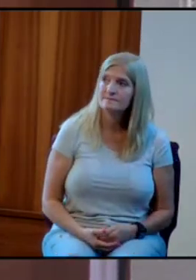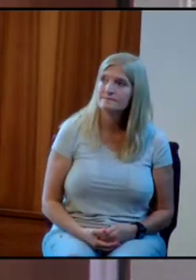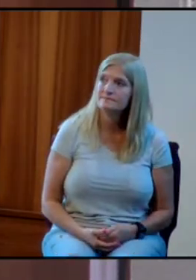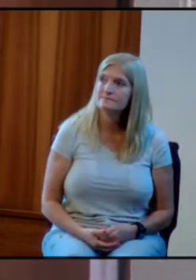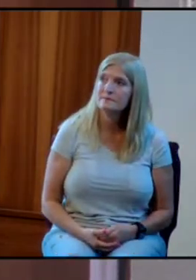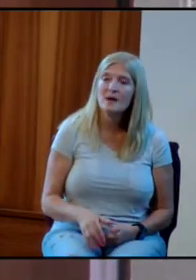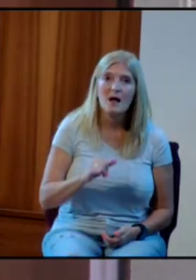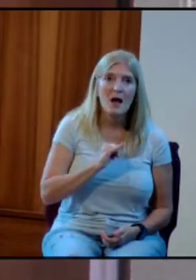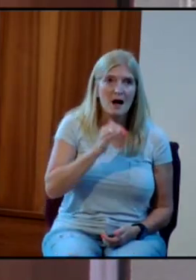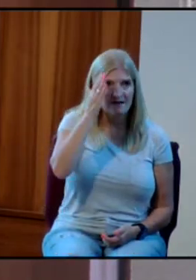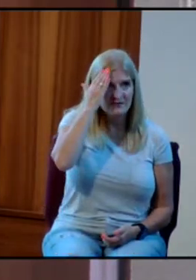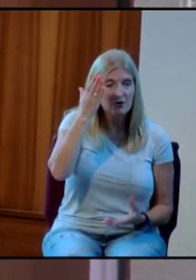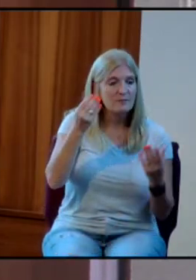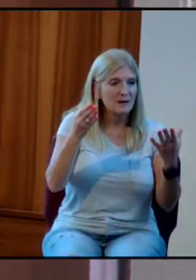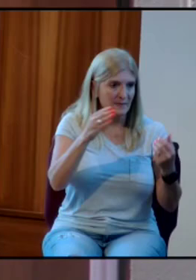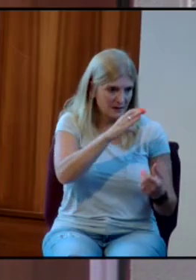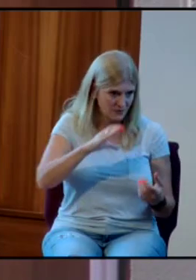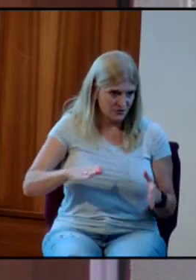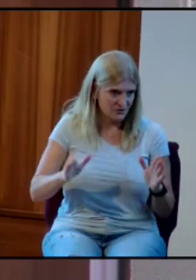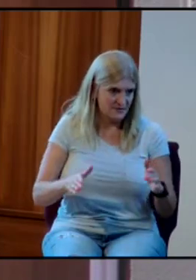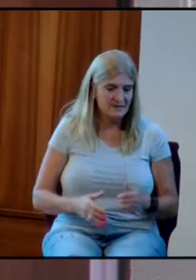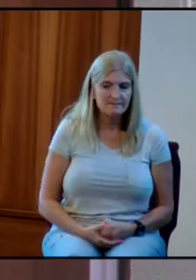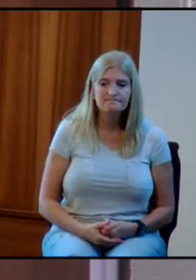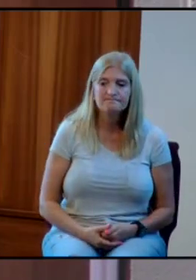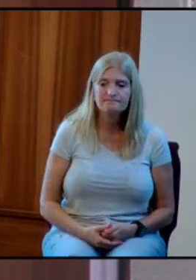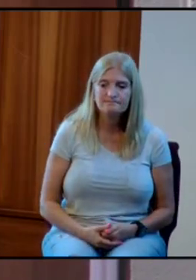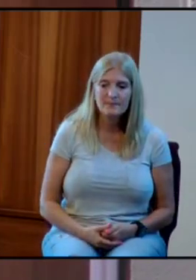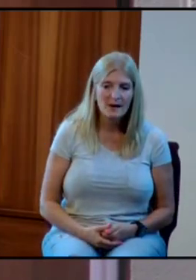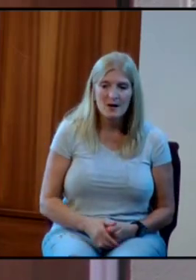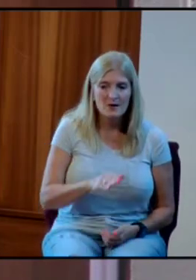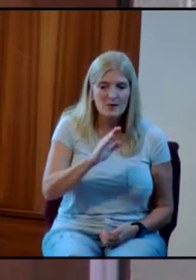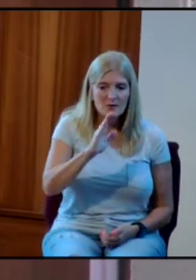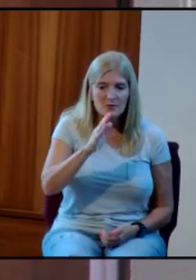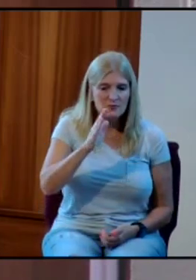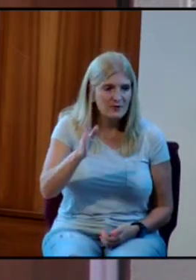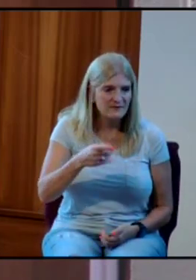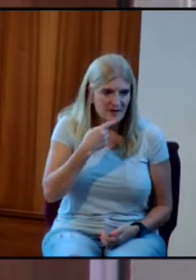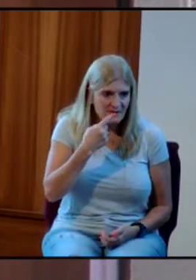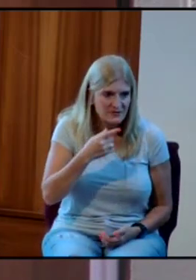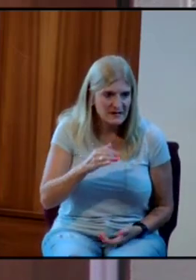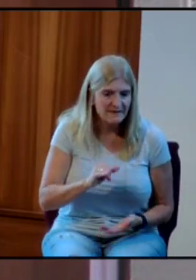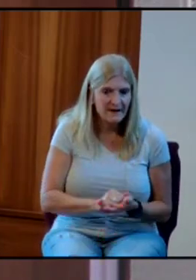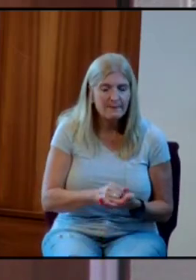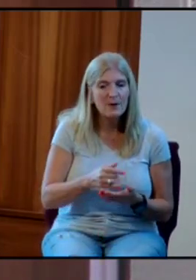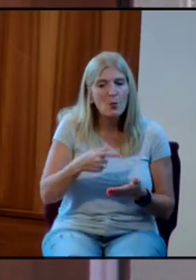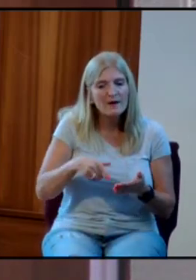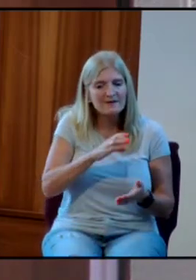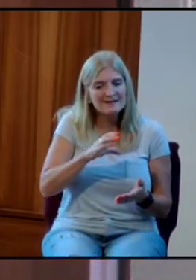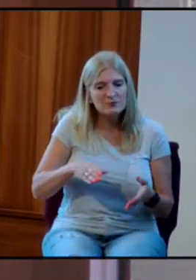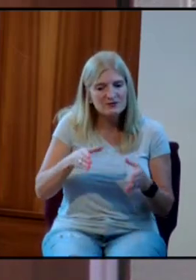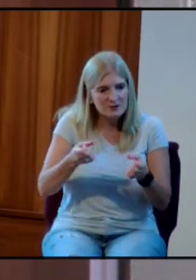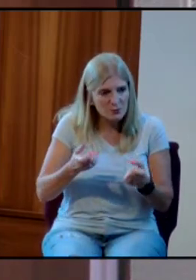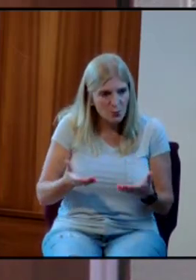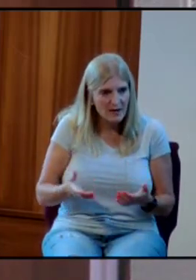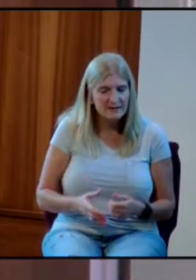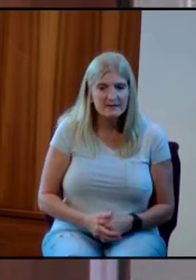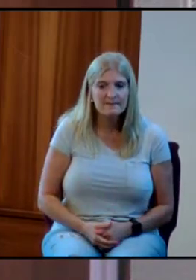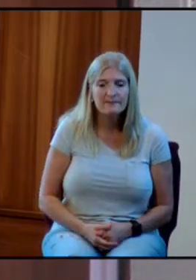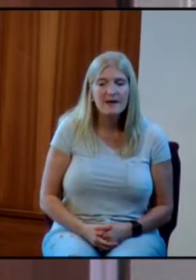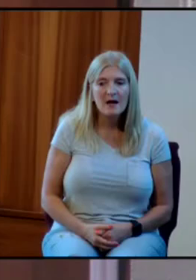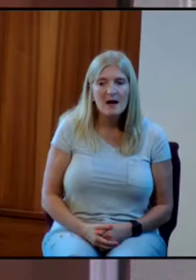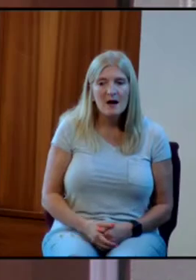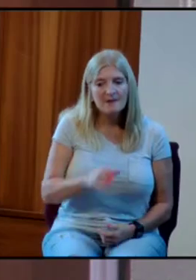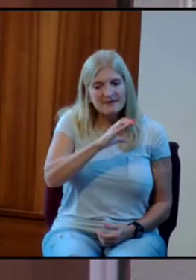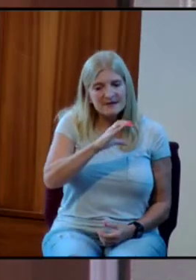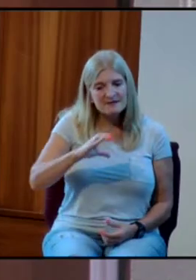I've known Christians who didn't come out and say it, but this is really what they wanted. They wanted